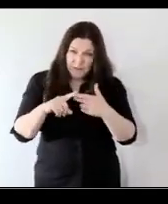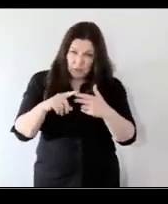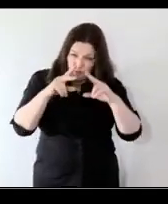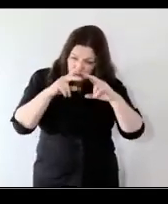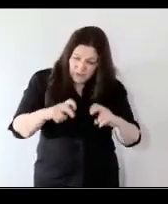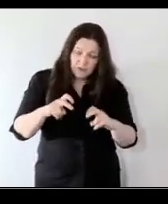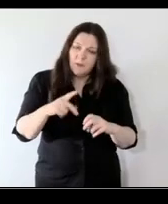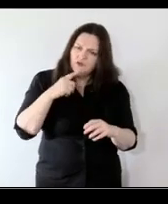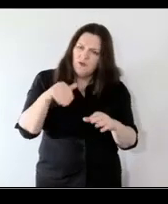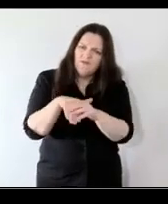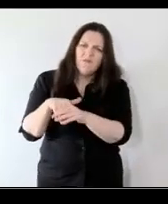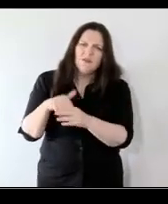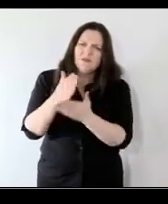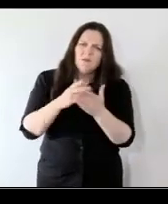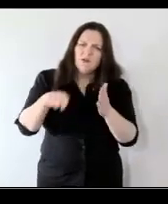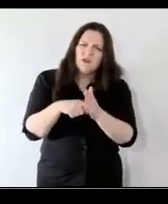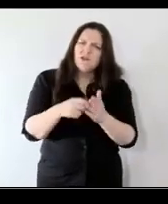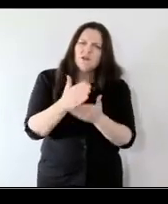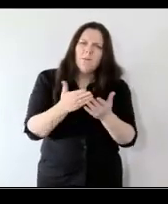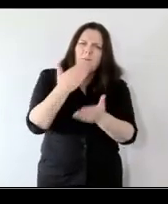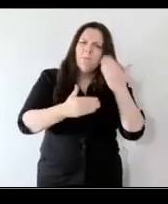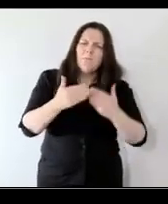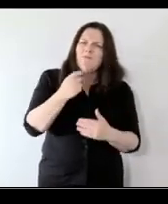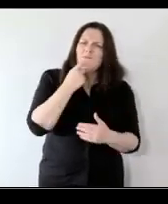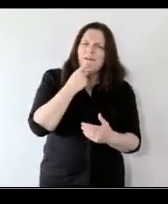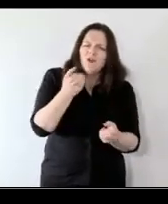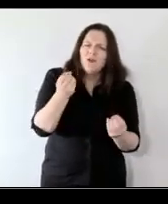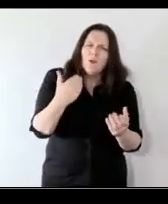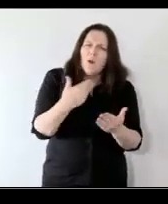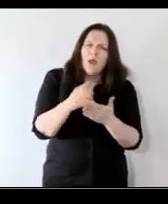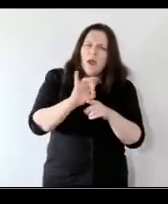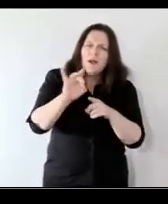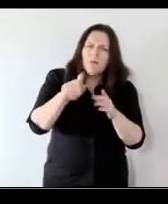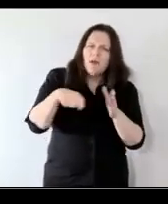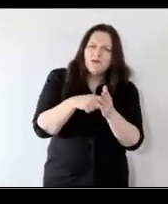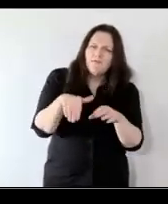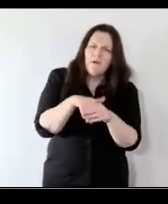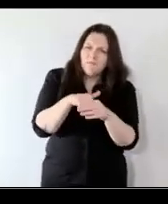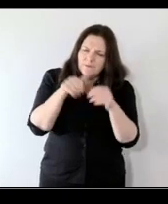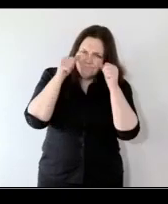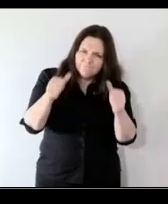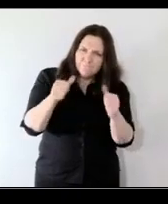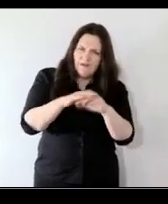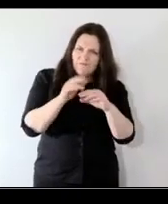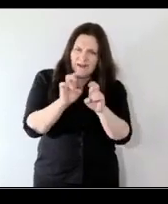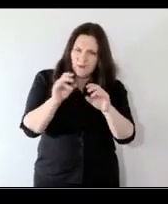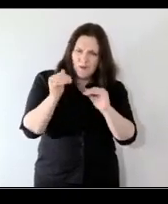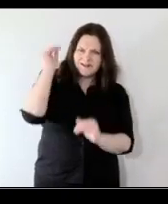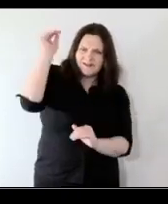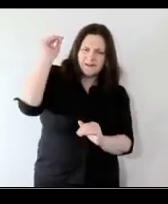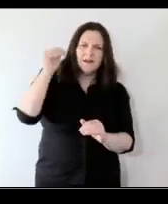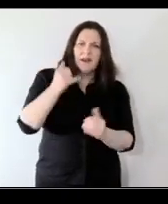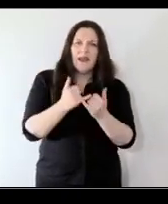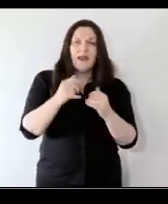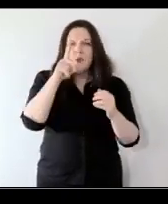of projects i wonder can you just give us a little flavor for for some of them that you're involved in that are addressing this whole area of inequality which is